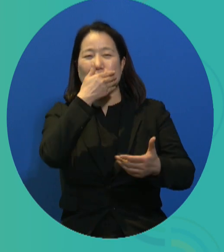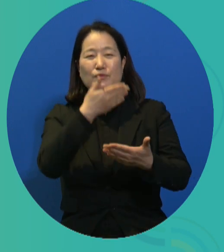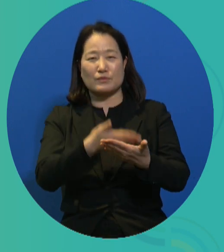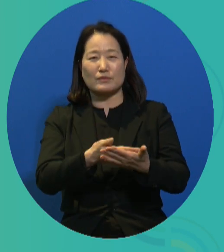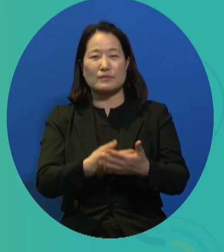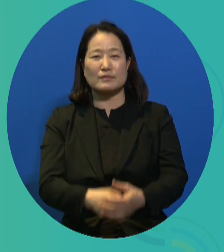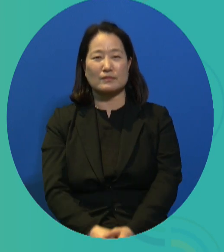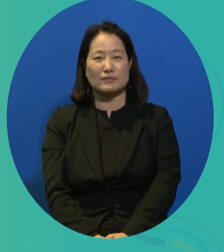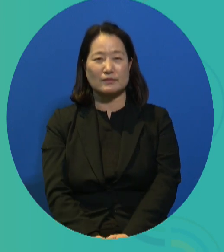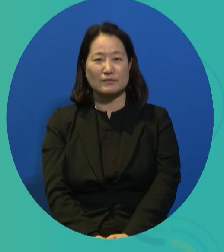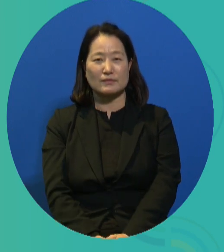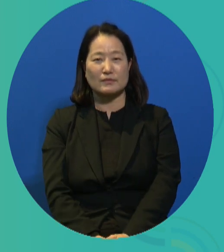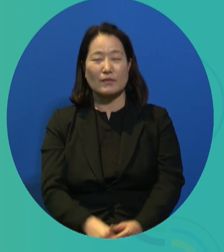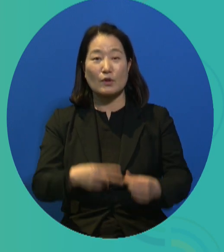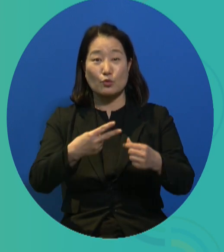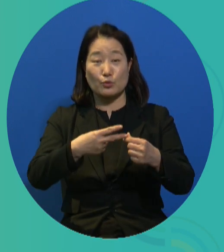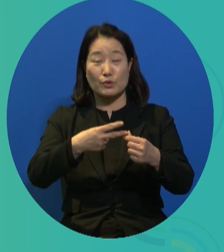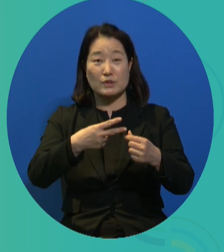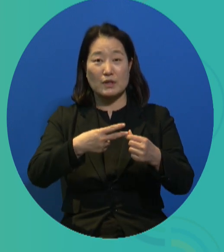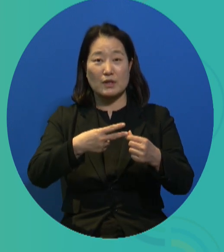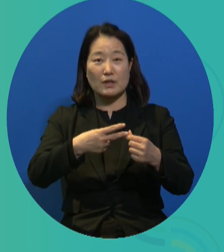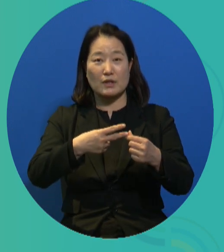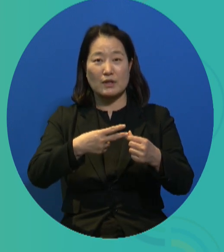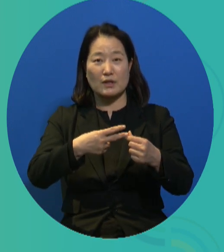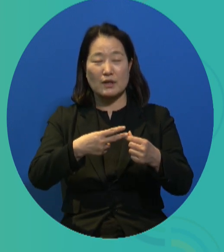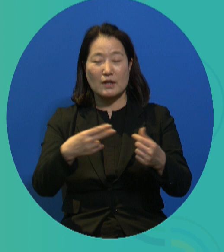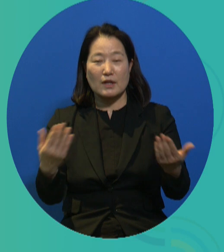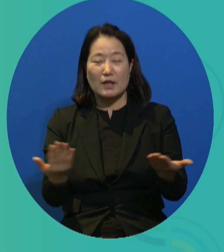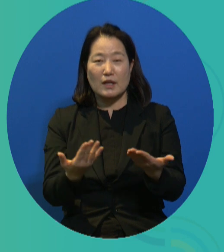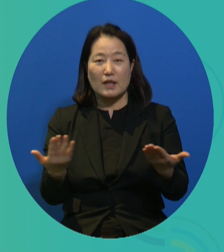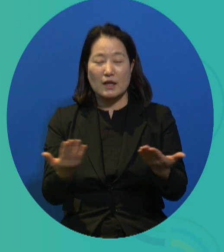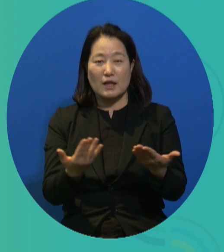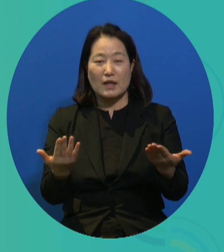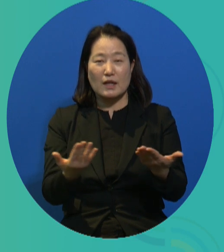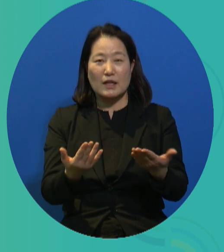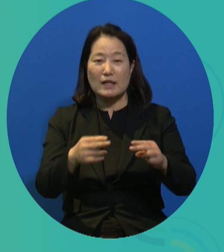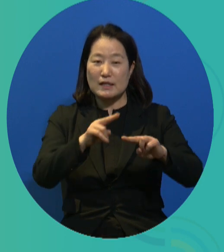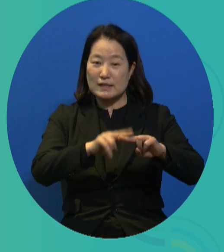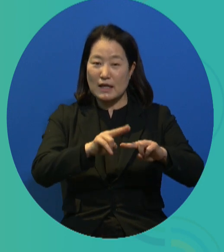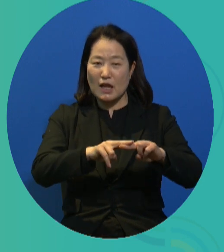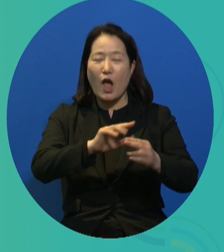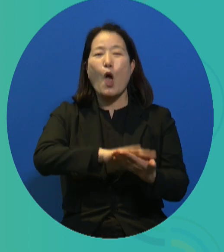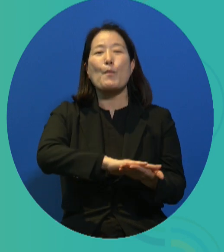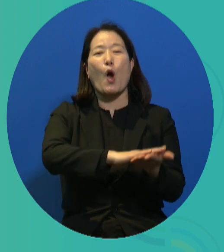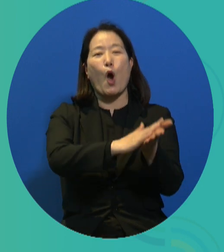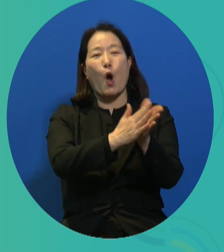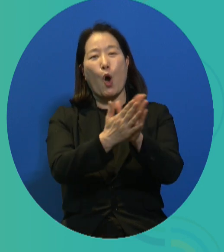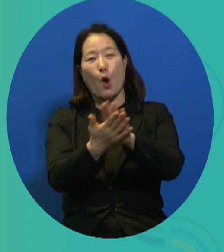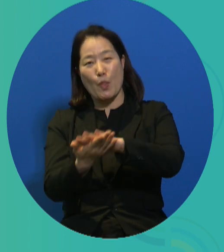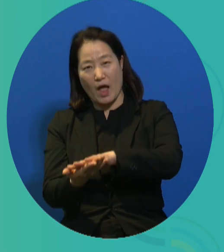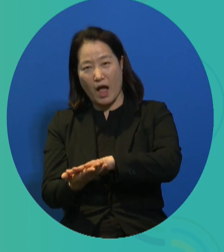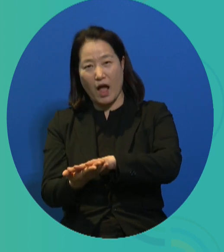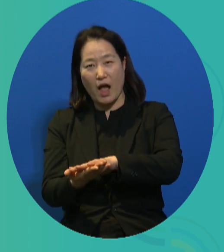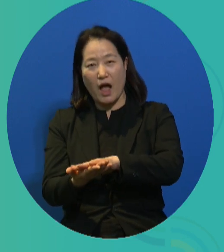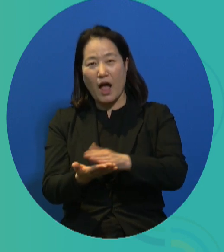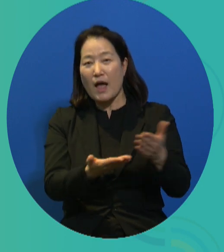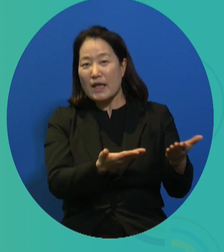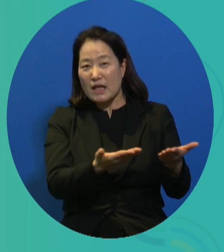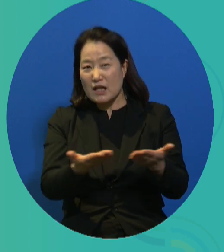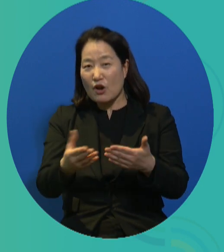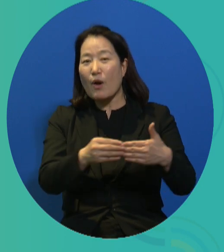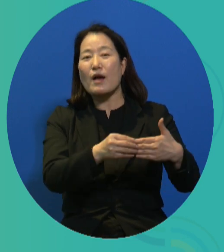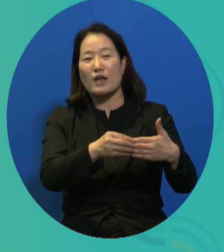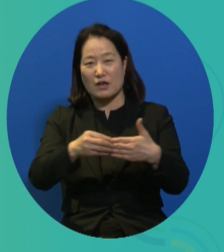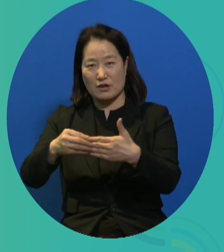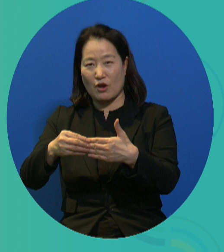and it has been expanded nationwide. So this is a very important achievement. Secondly, this project has been